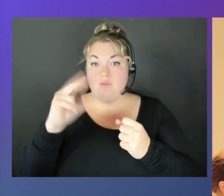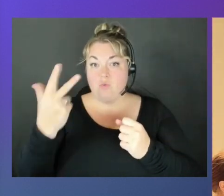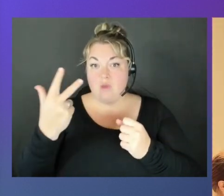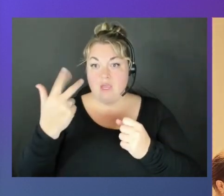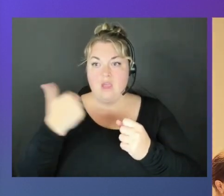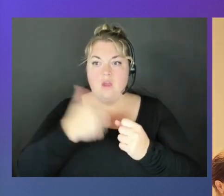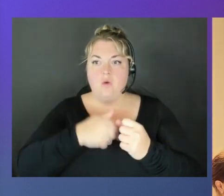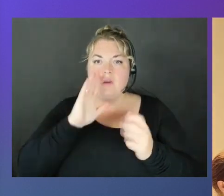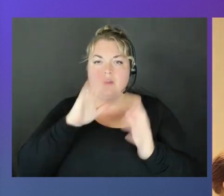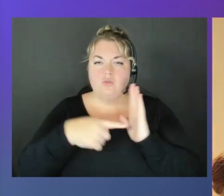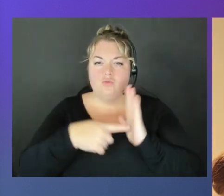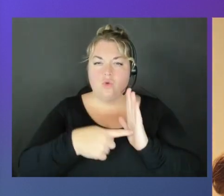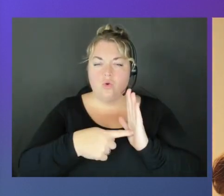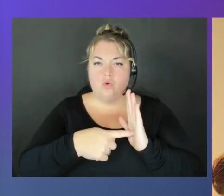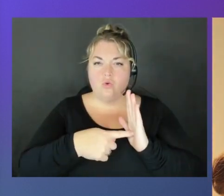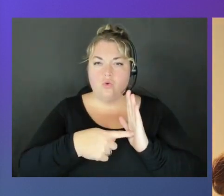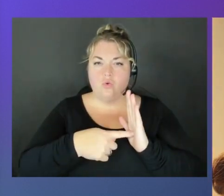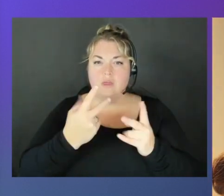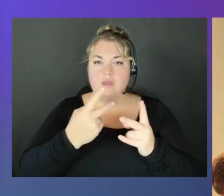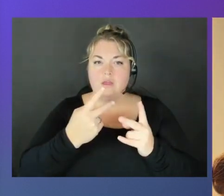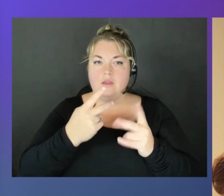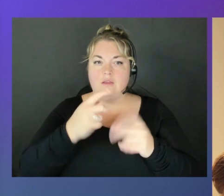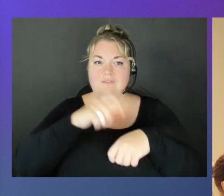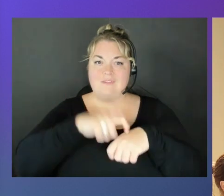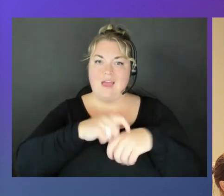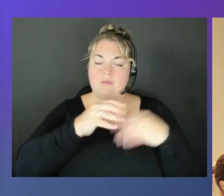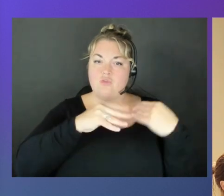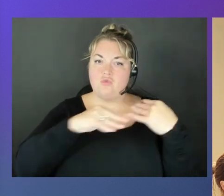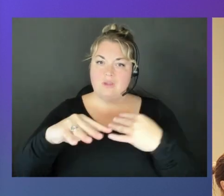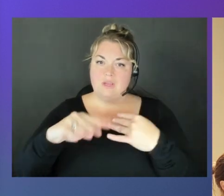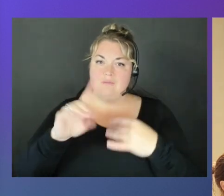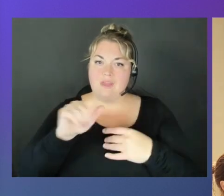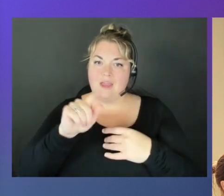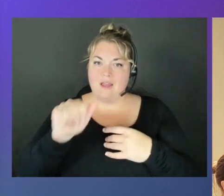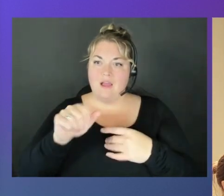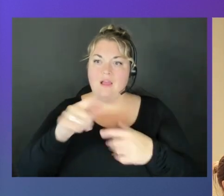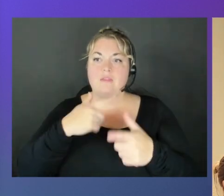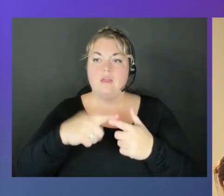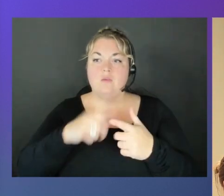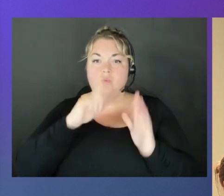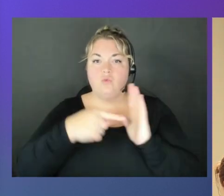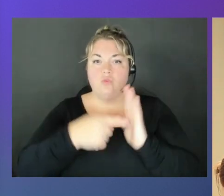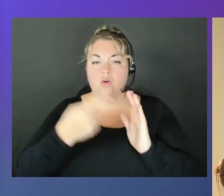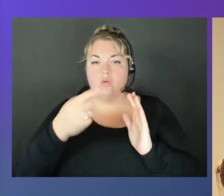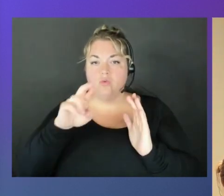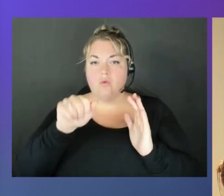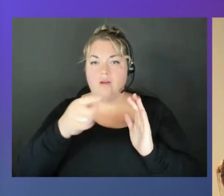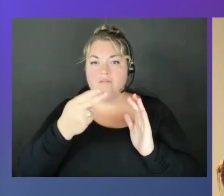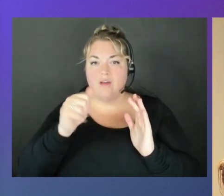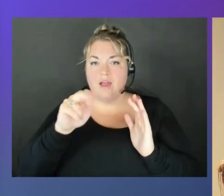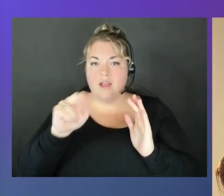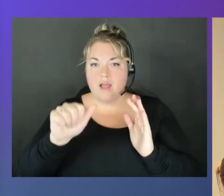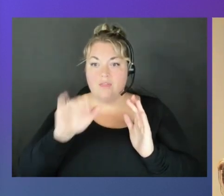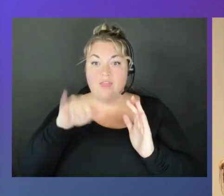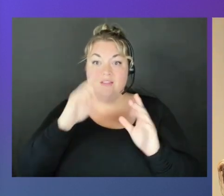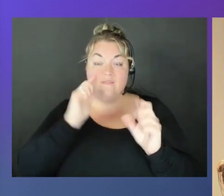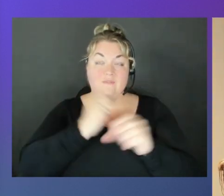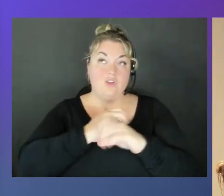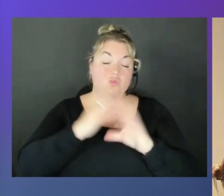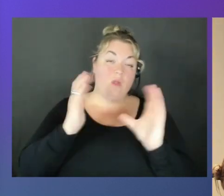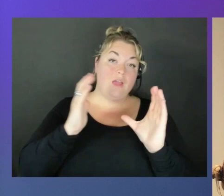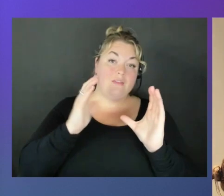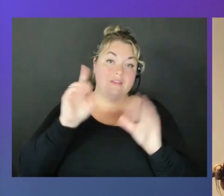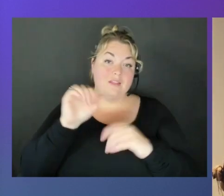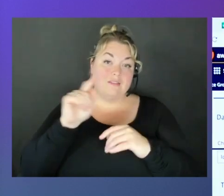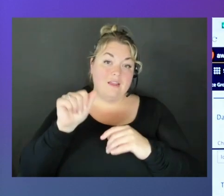the Timestream data first, and then I will show you the Grafana, because the Grafana essentially is visualizing the data